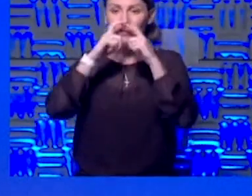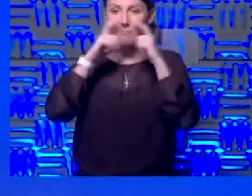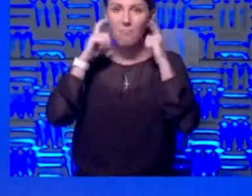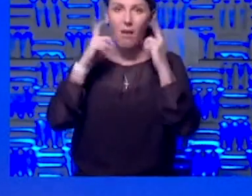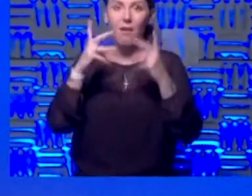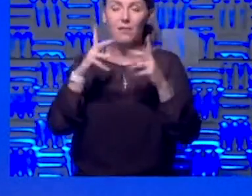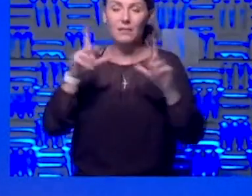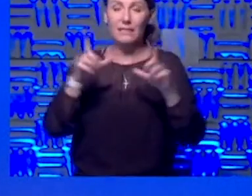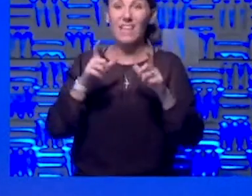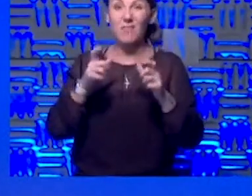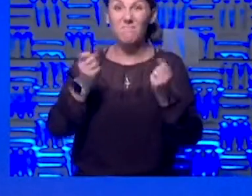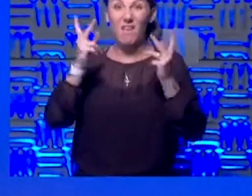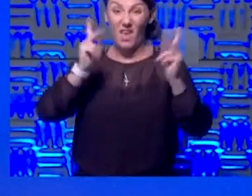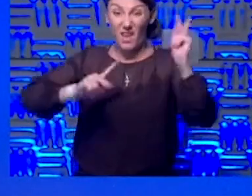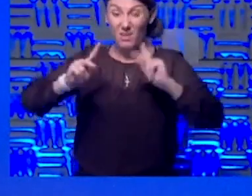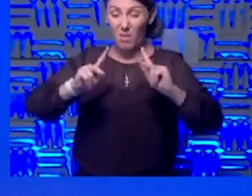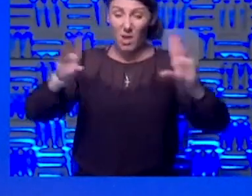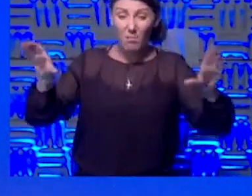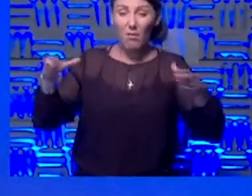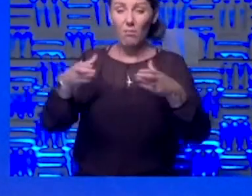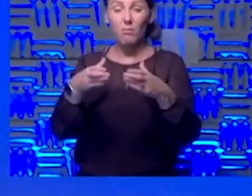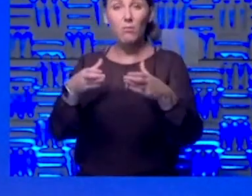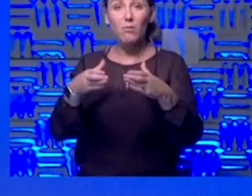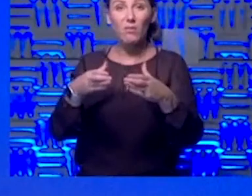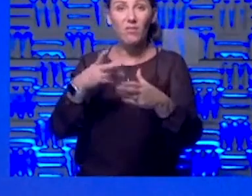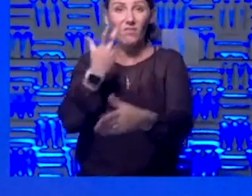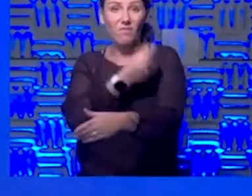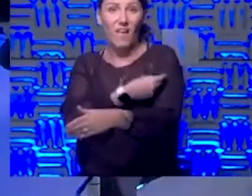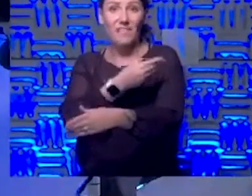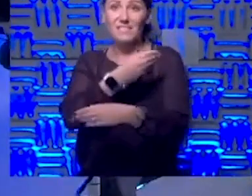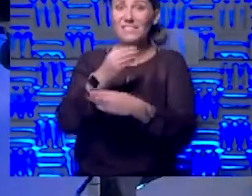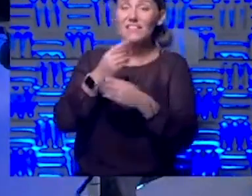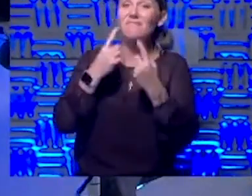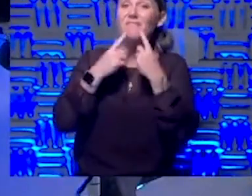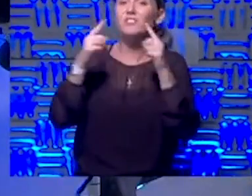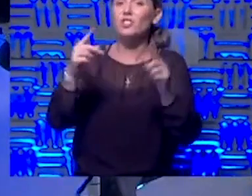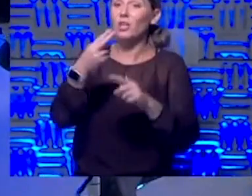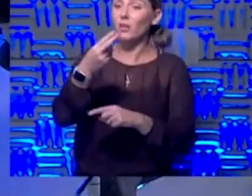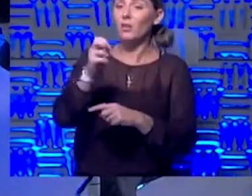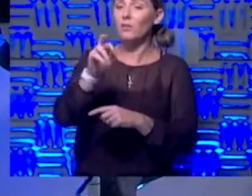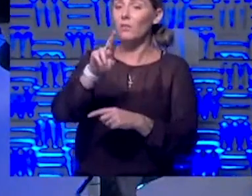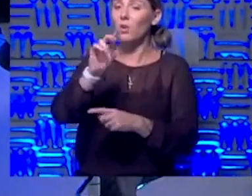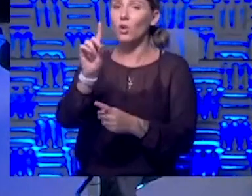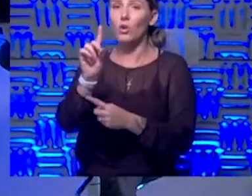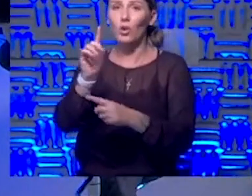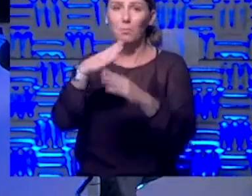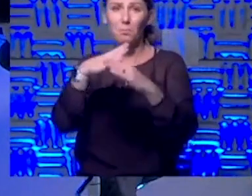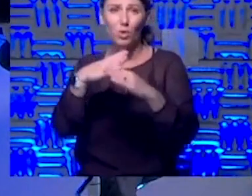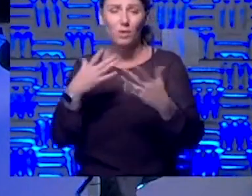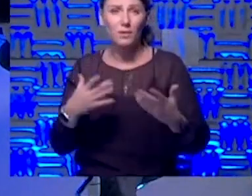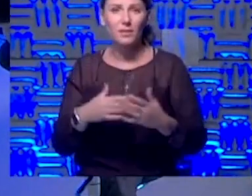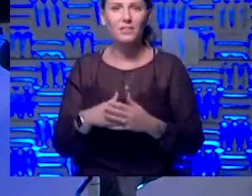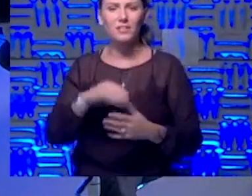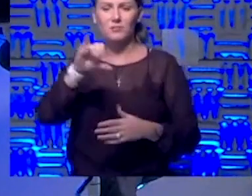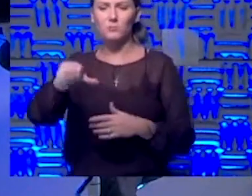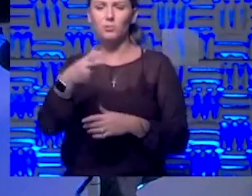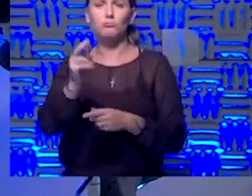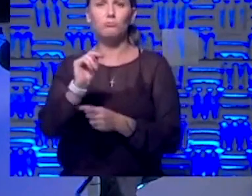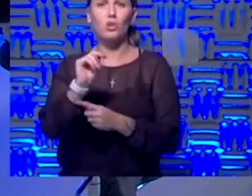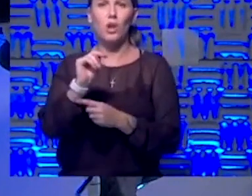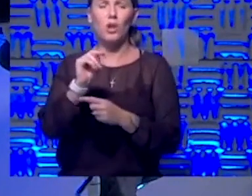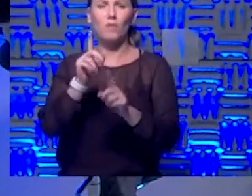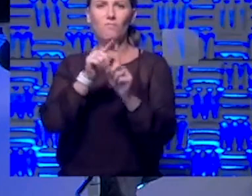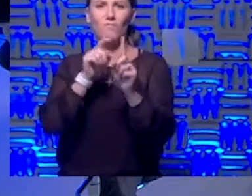populations vaccinated and try to achieve that herd immunity. John, when you look at that, the concept of this herd immunity, what is it from an